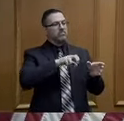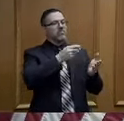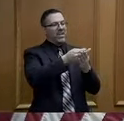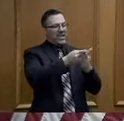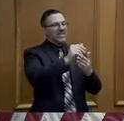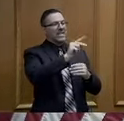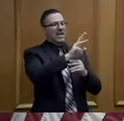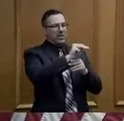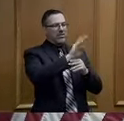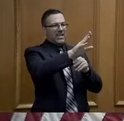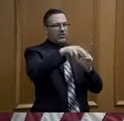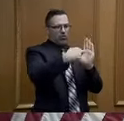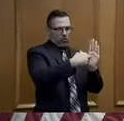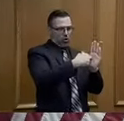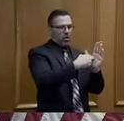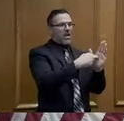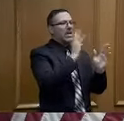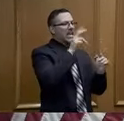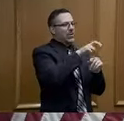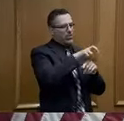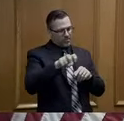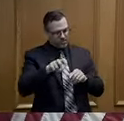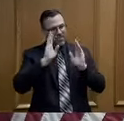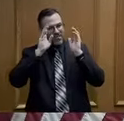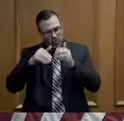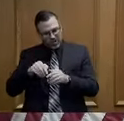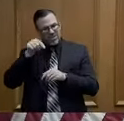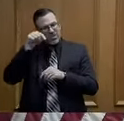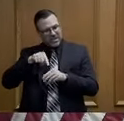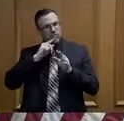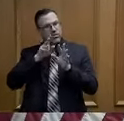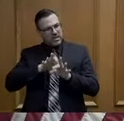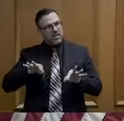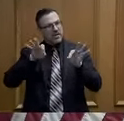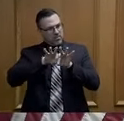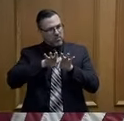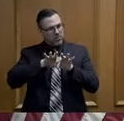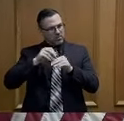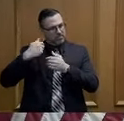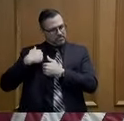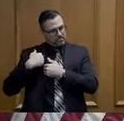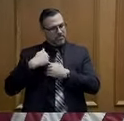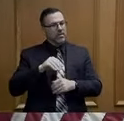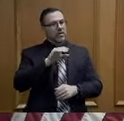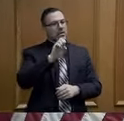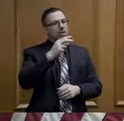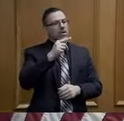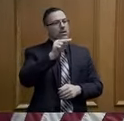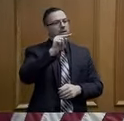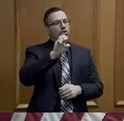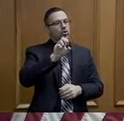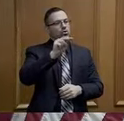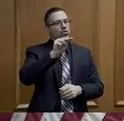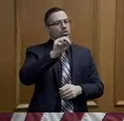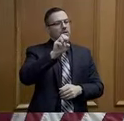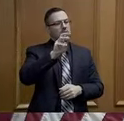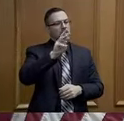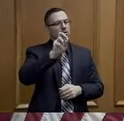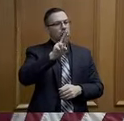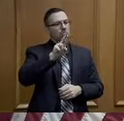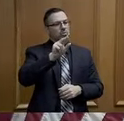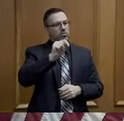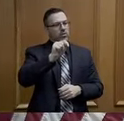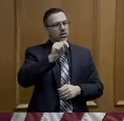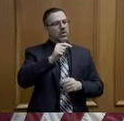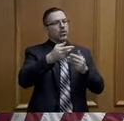this very important effort. I have appointed Eugene Newbert as acting commissioner of F&A,